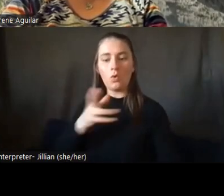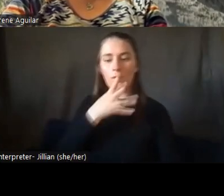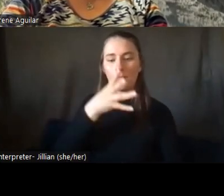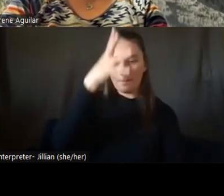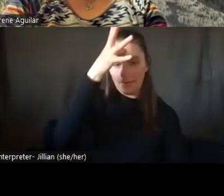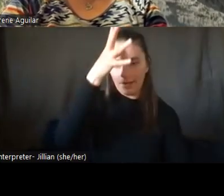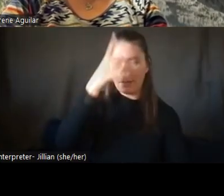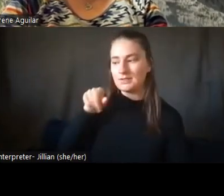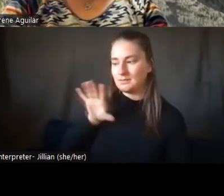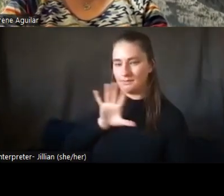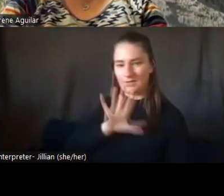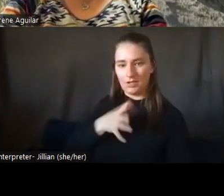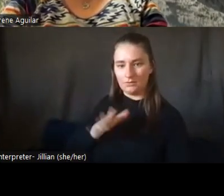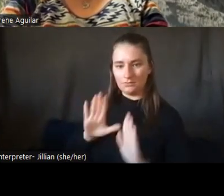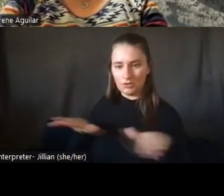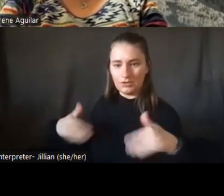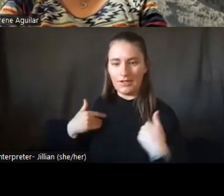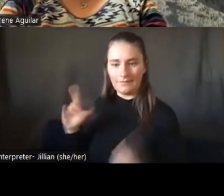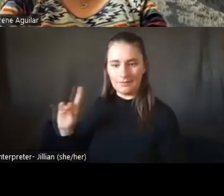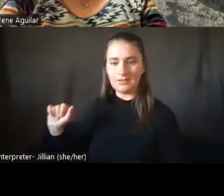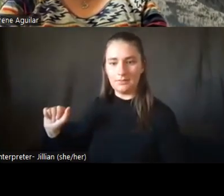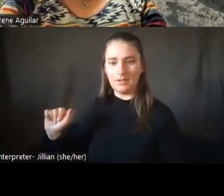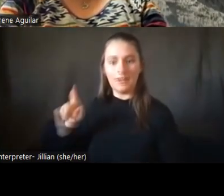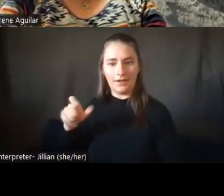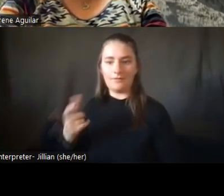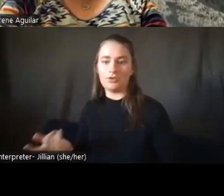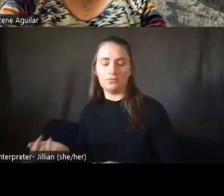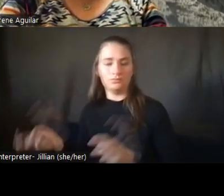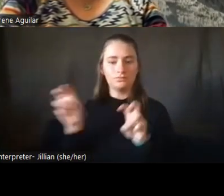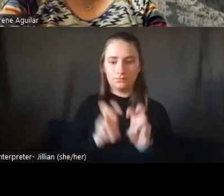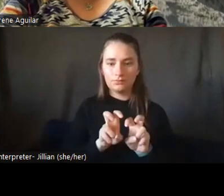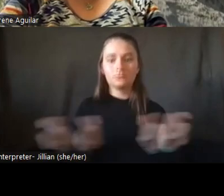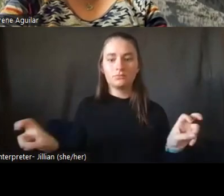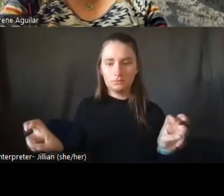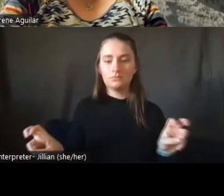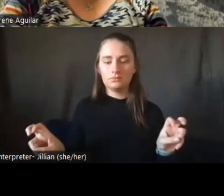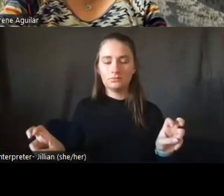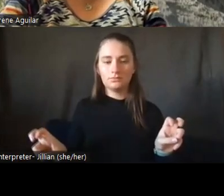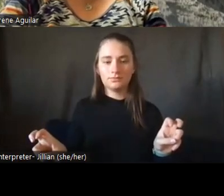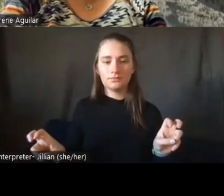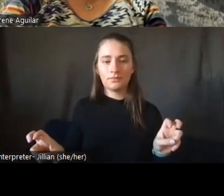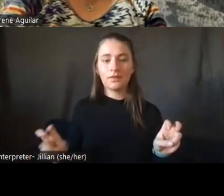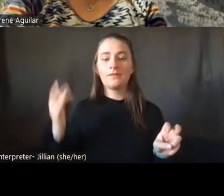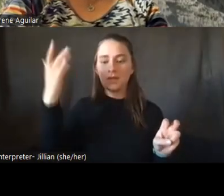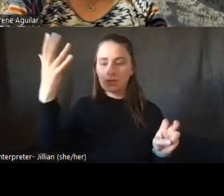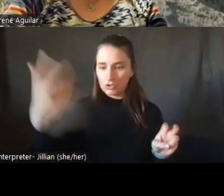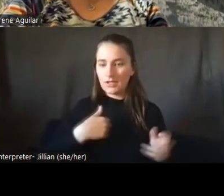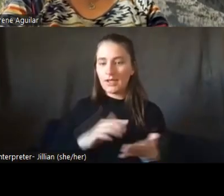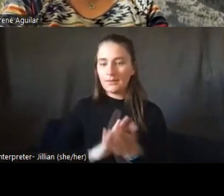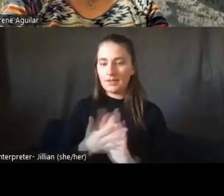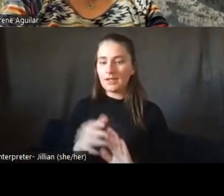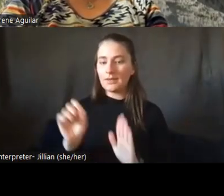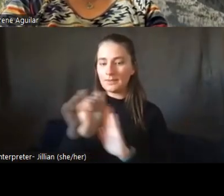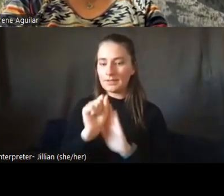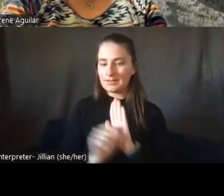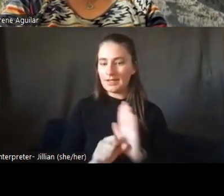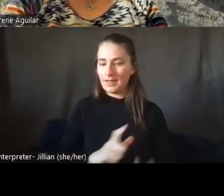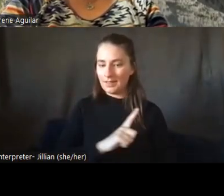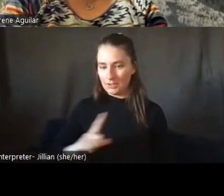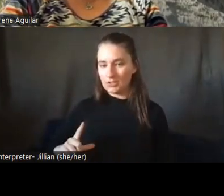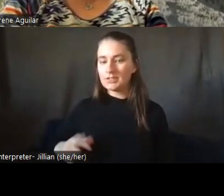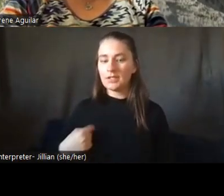children with disabilities. And that eventually led to me becoming a state legislator and